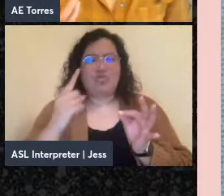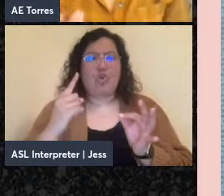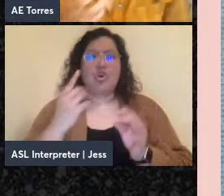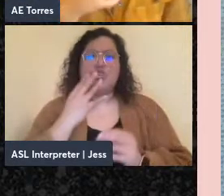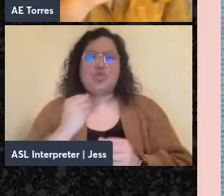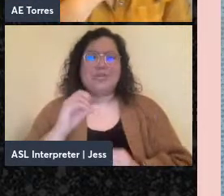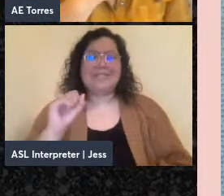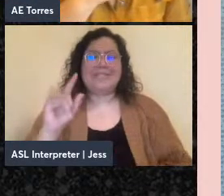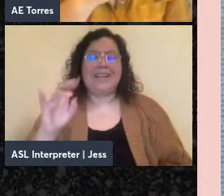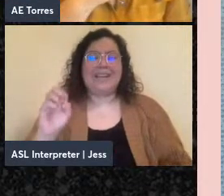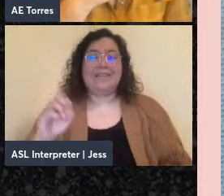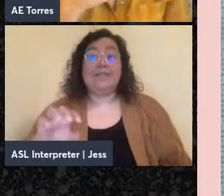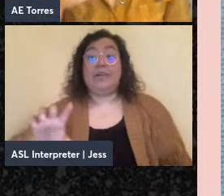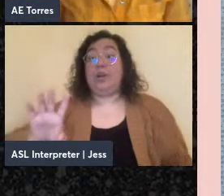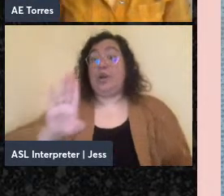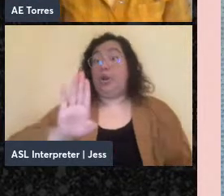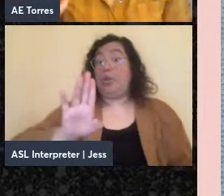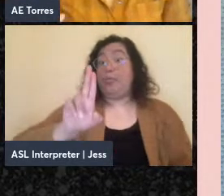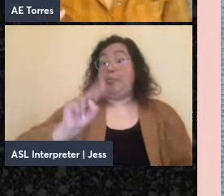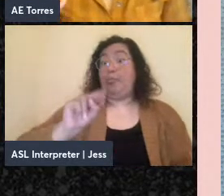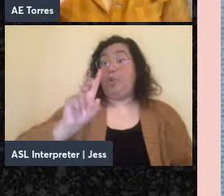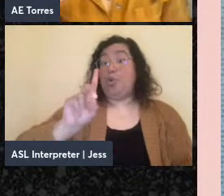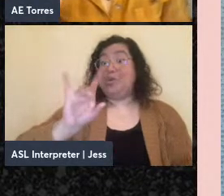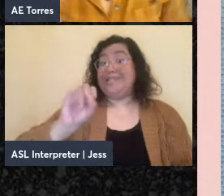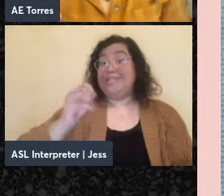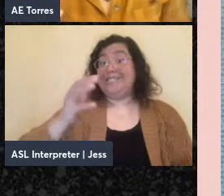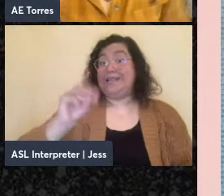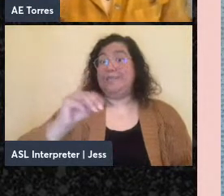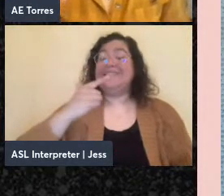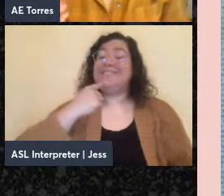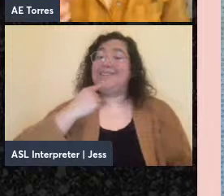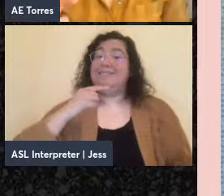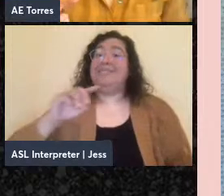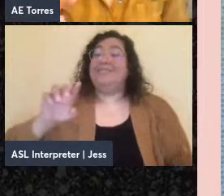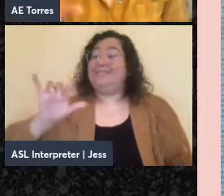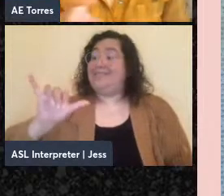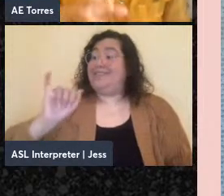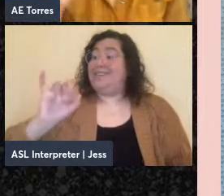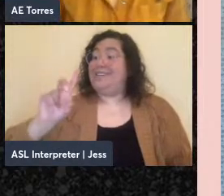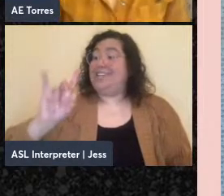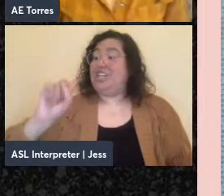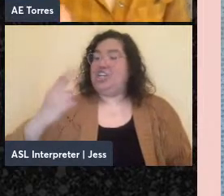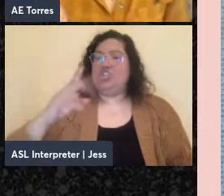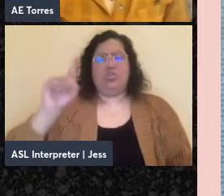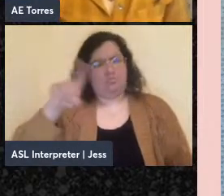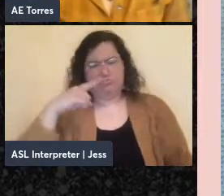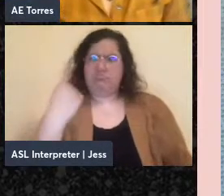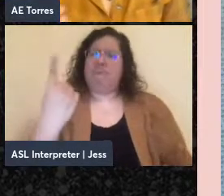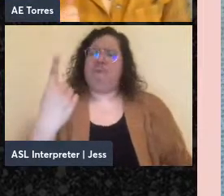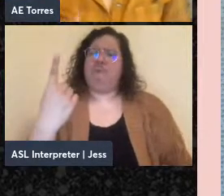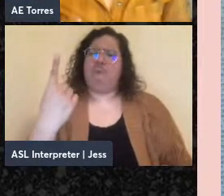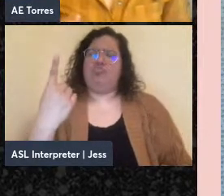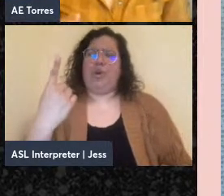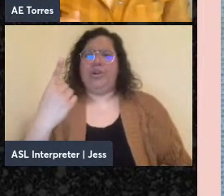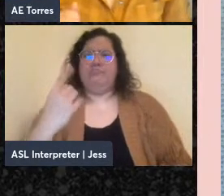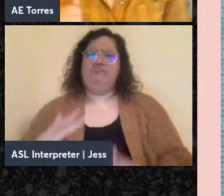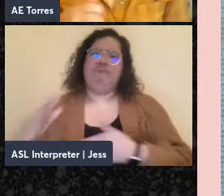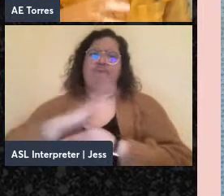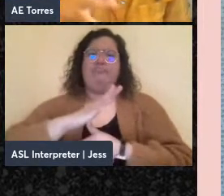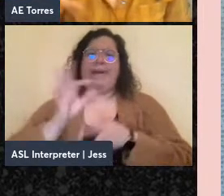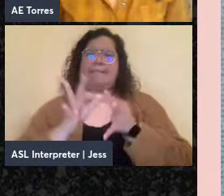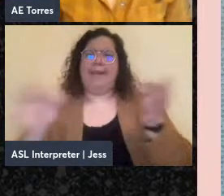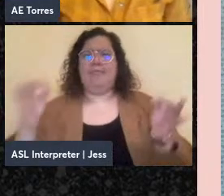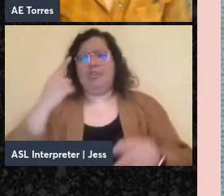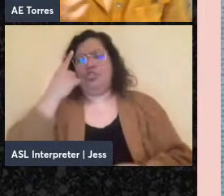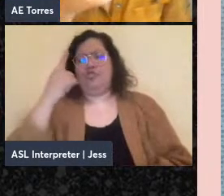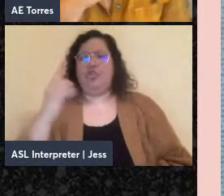Bundism also upheld Yiddish as the single international language for the Jewish proletariat. And